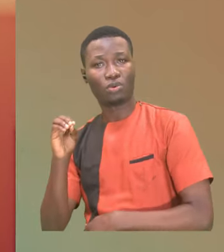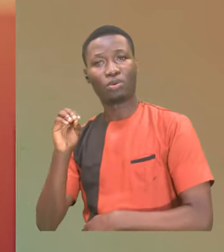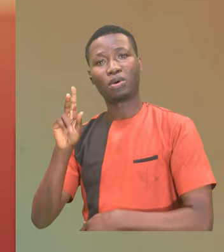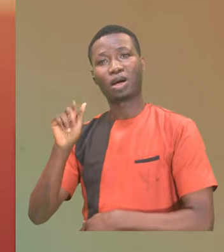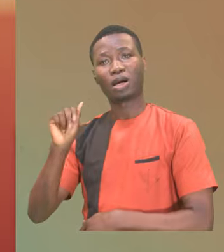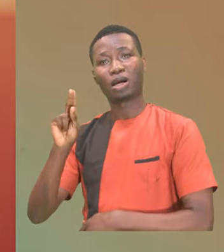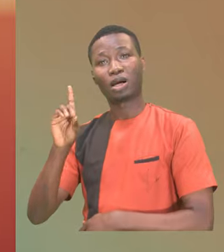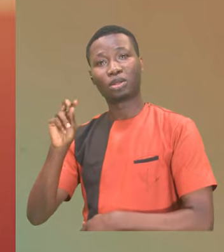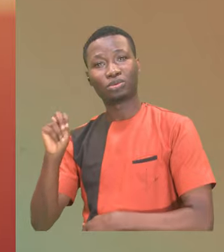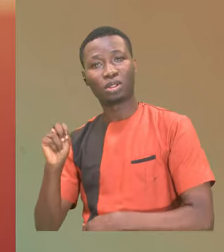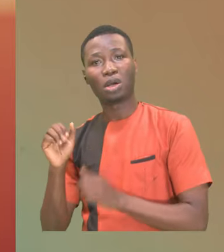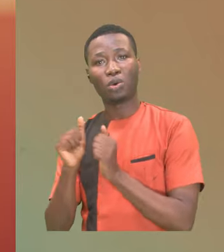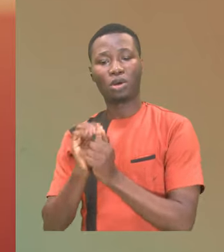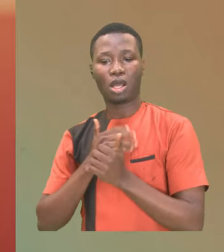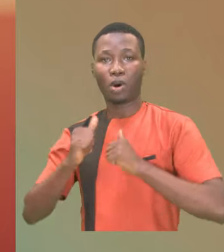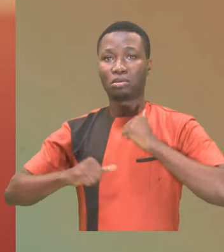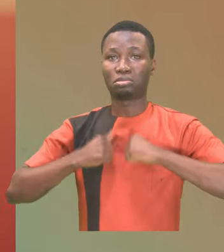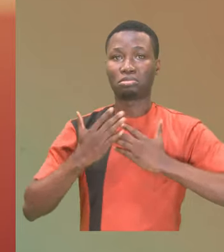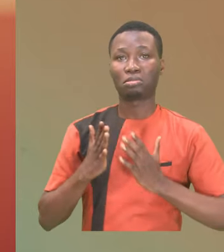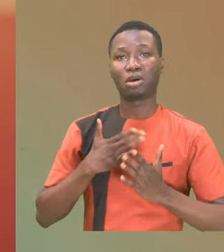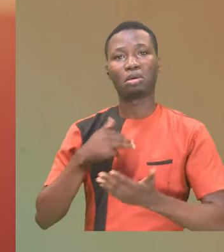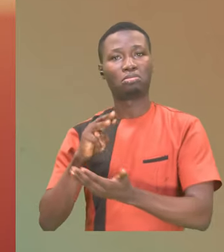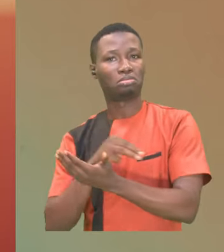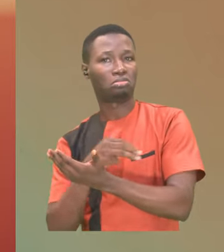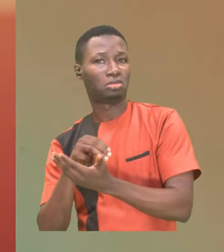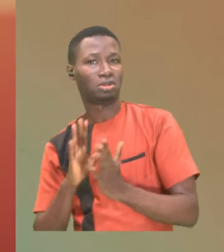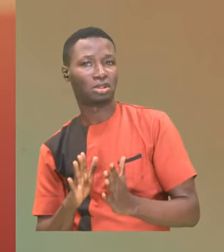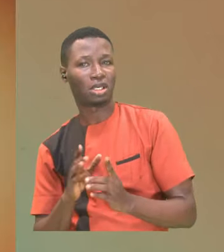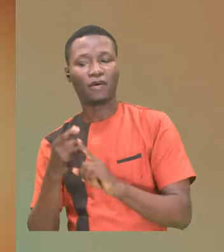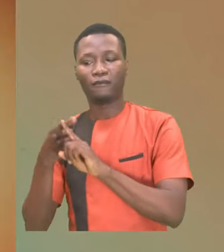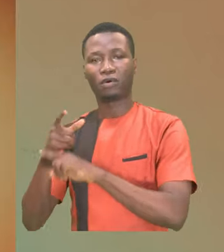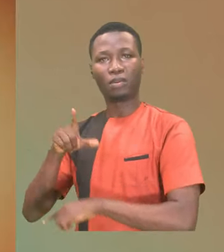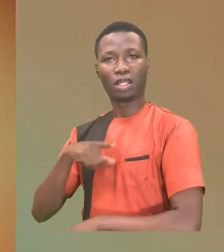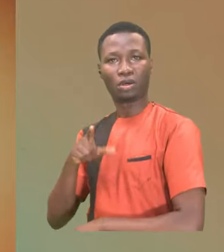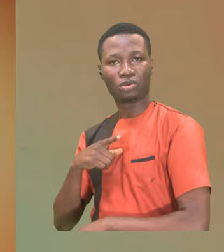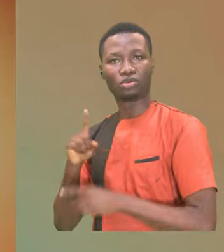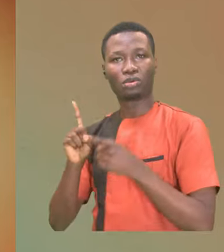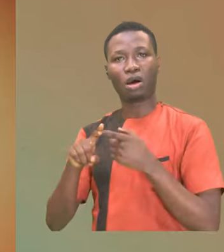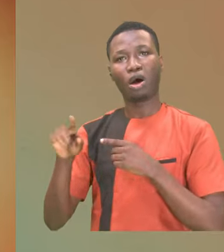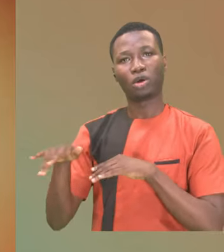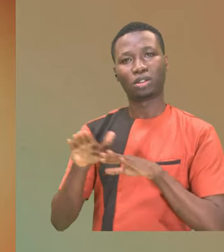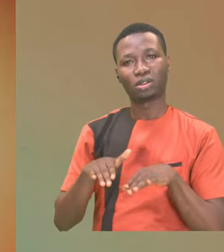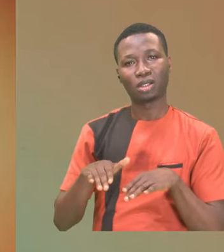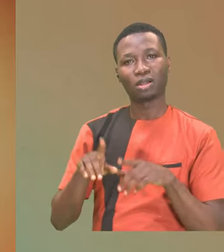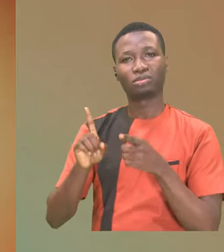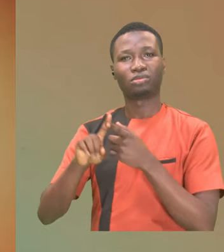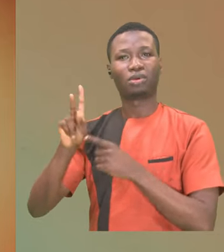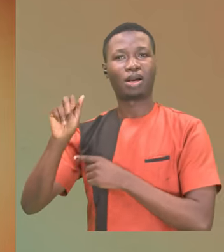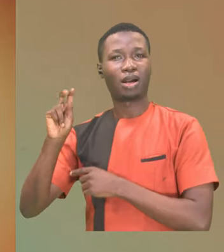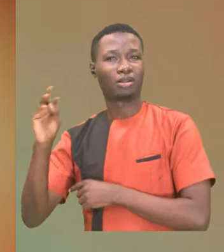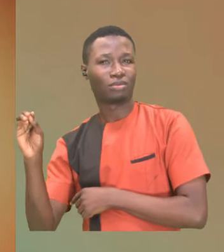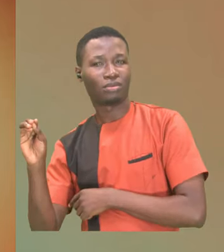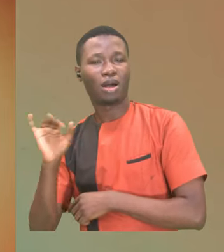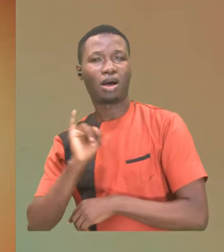with our Nollywood and Kaniwood actors, with our musicians from Lagos, Onisha, and Kano,